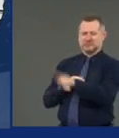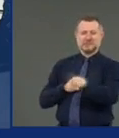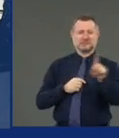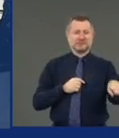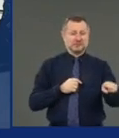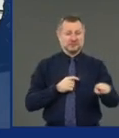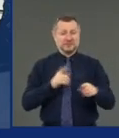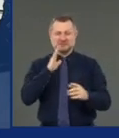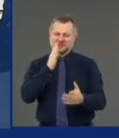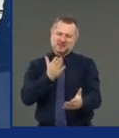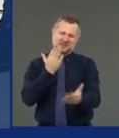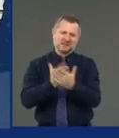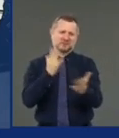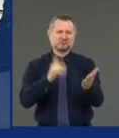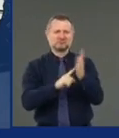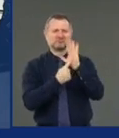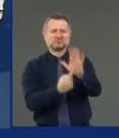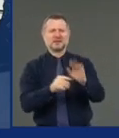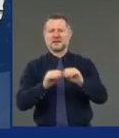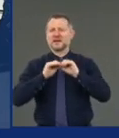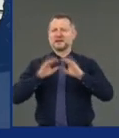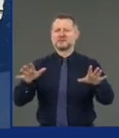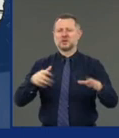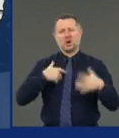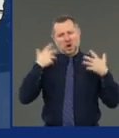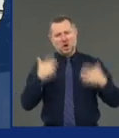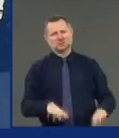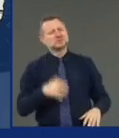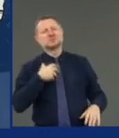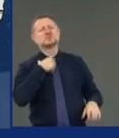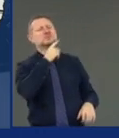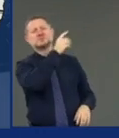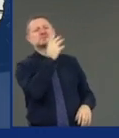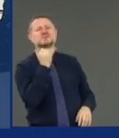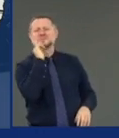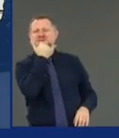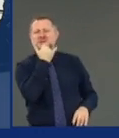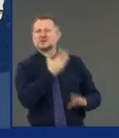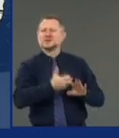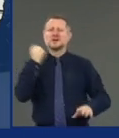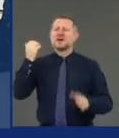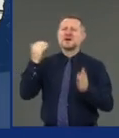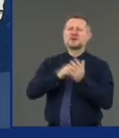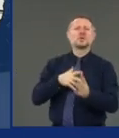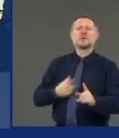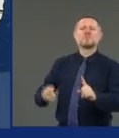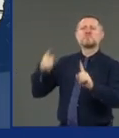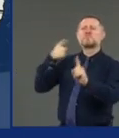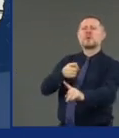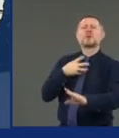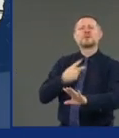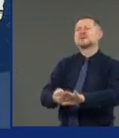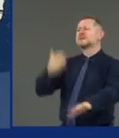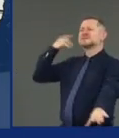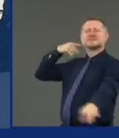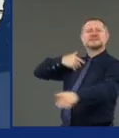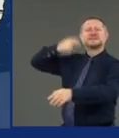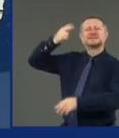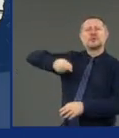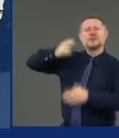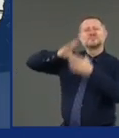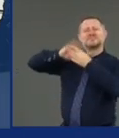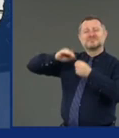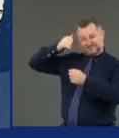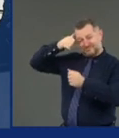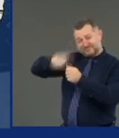mistake before. Again, look at history. If you don't learn from the mistakes, you're going to repeat